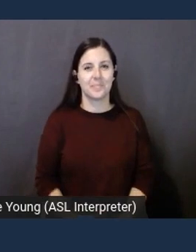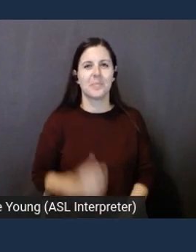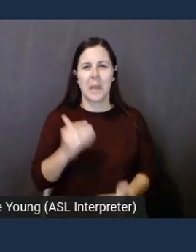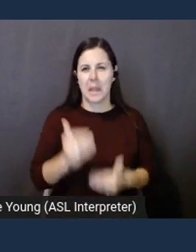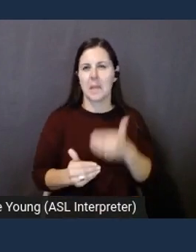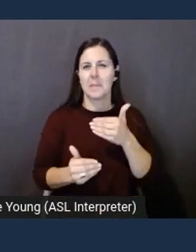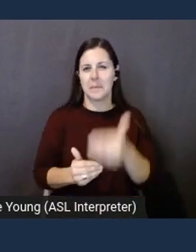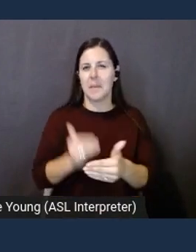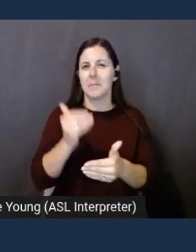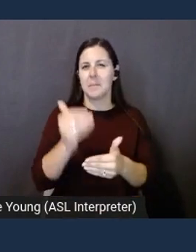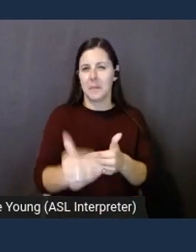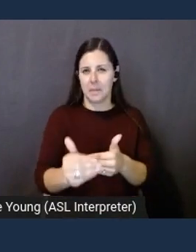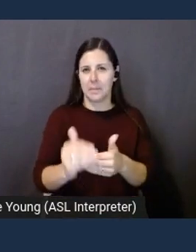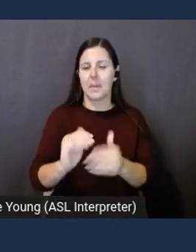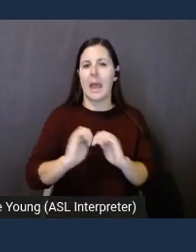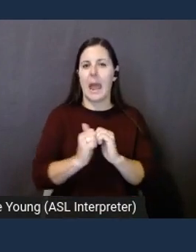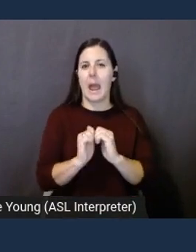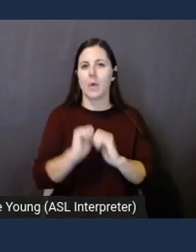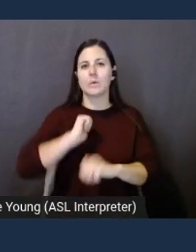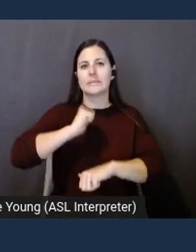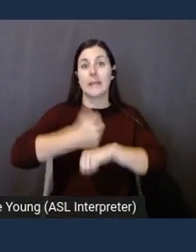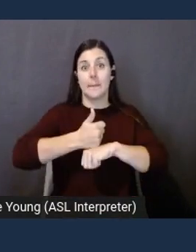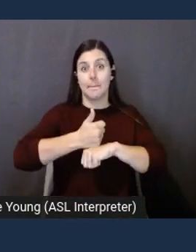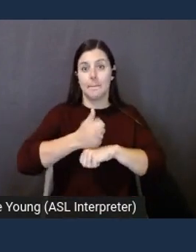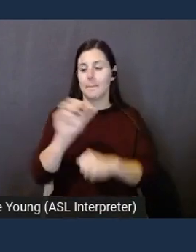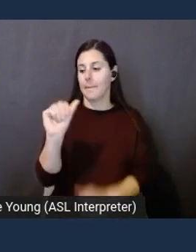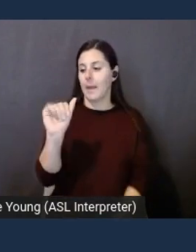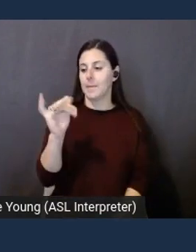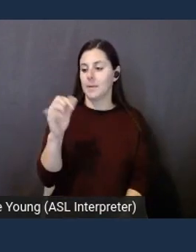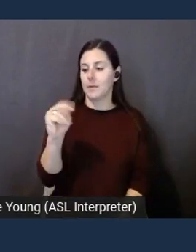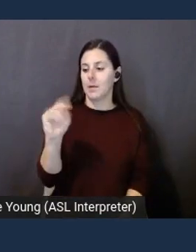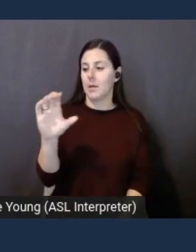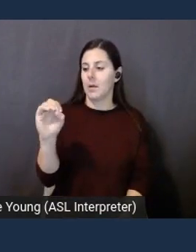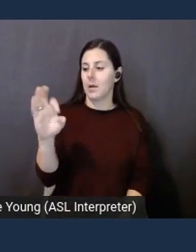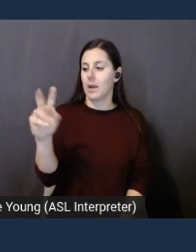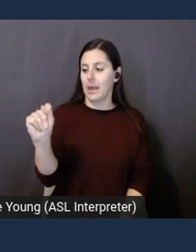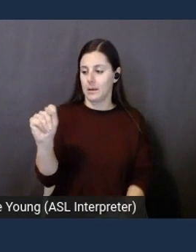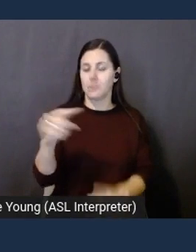involved to set up this experience in Amazon Connect and Amazon Pinpoint.